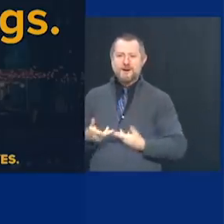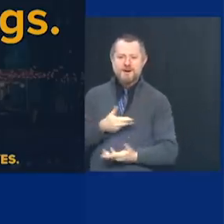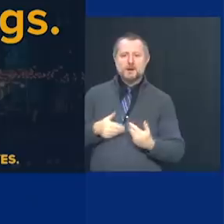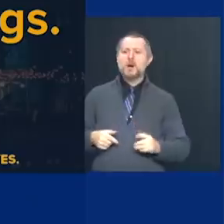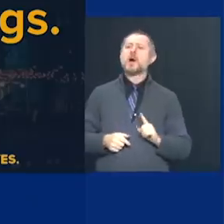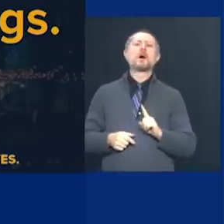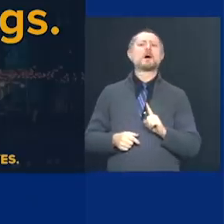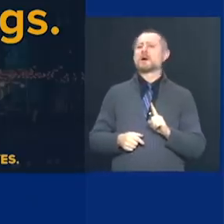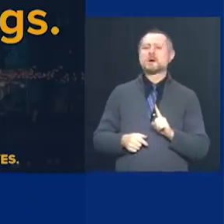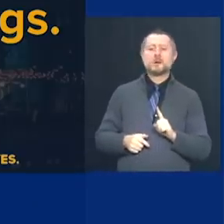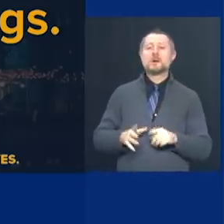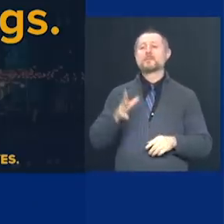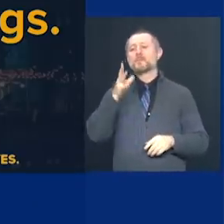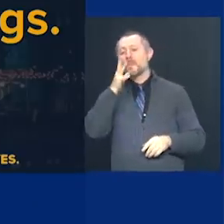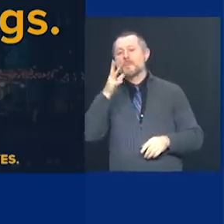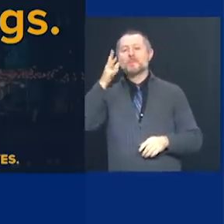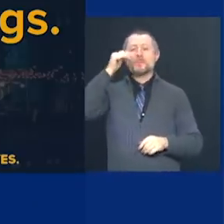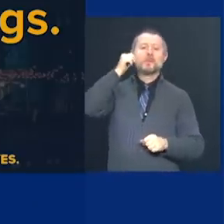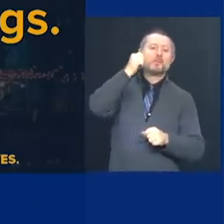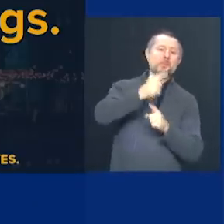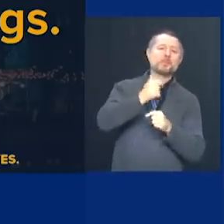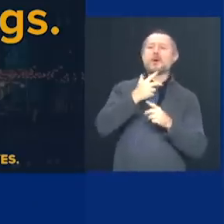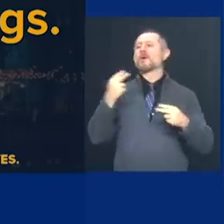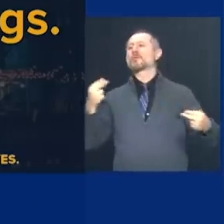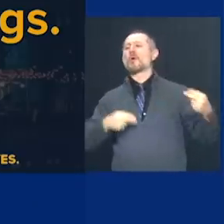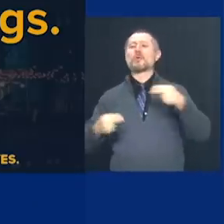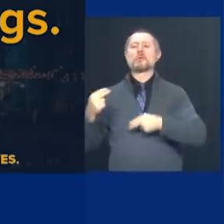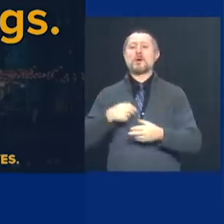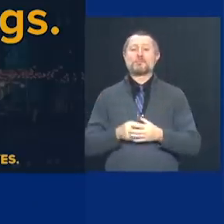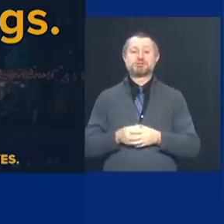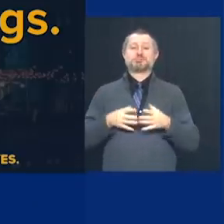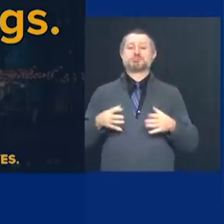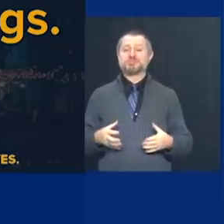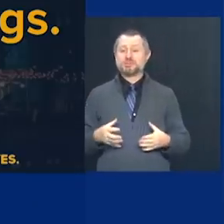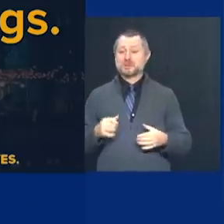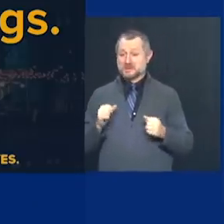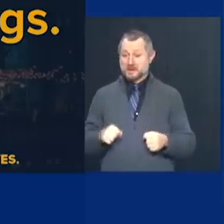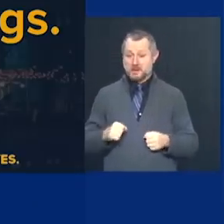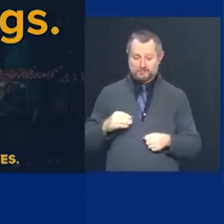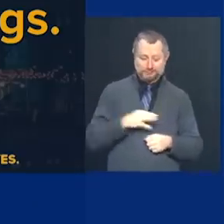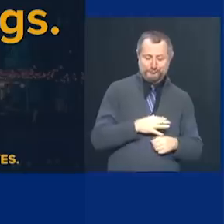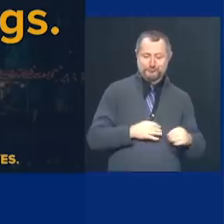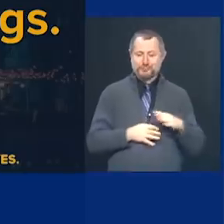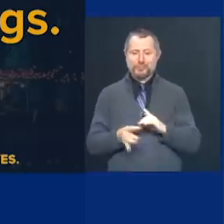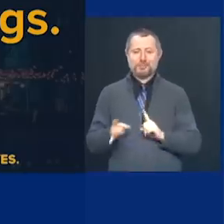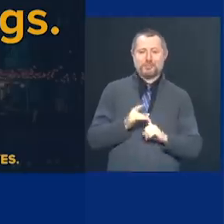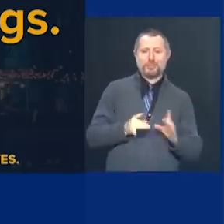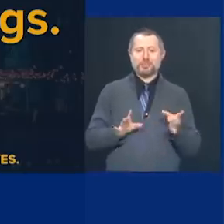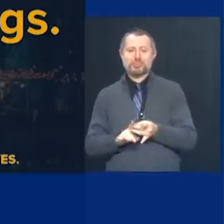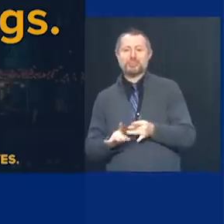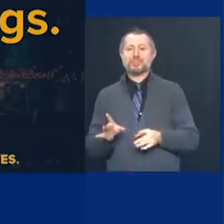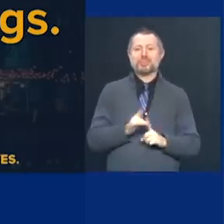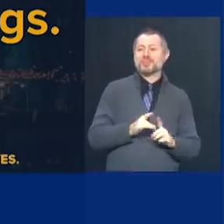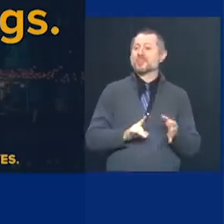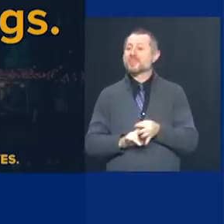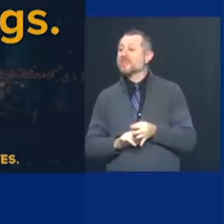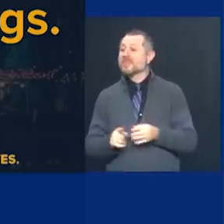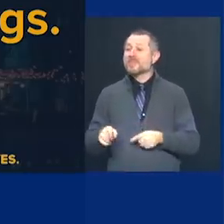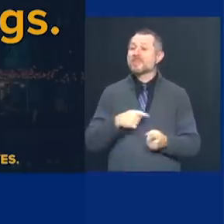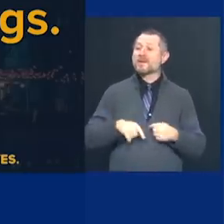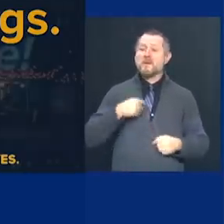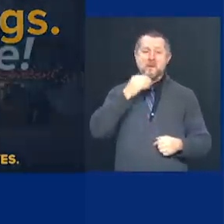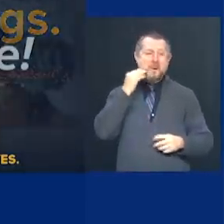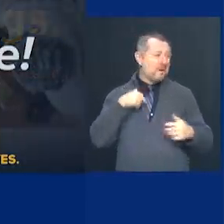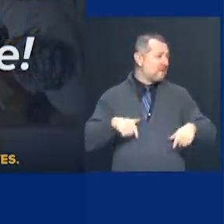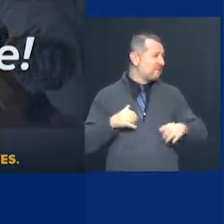sister, your mother can love you, but they can still infect you. I know you think you're sitting in your living room and you're safe, but your living room is not